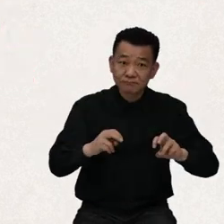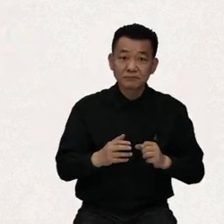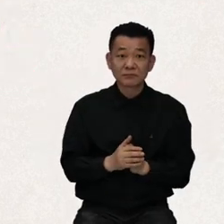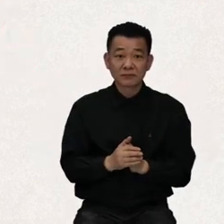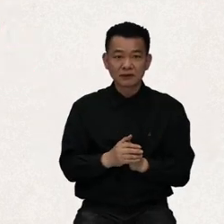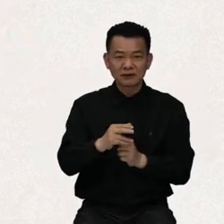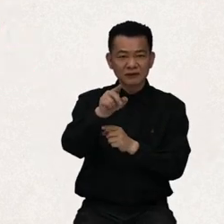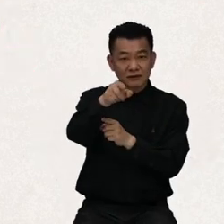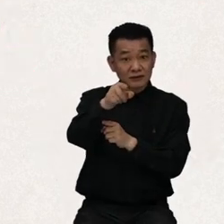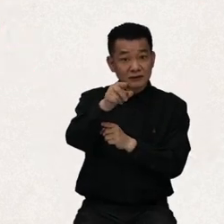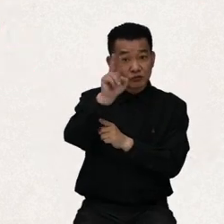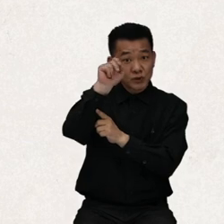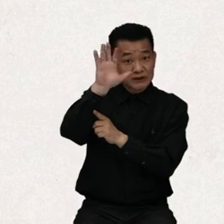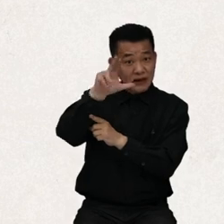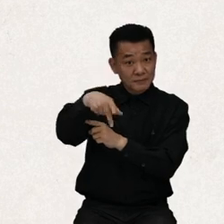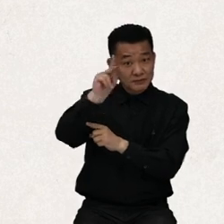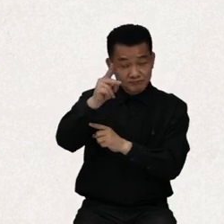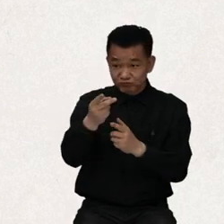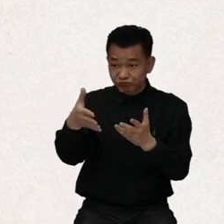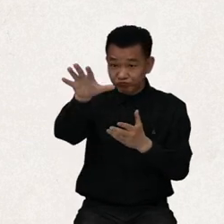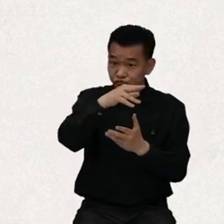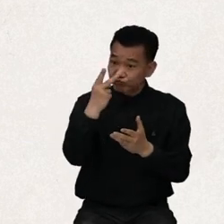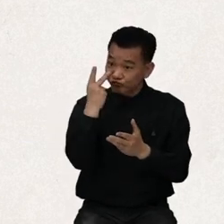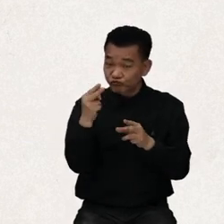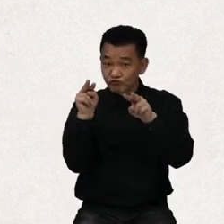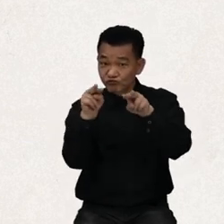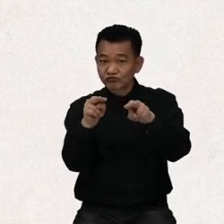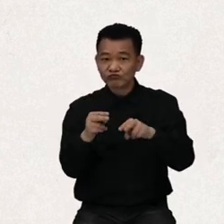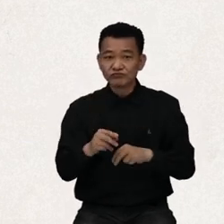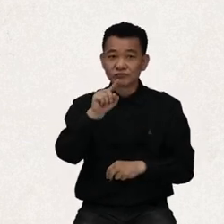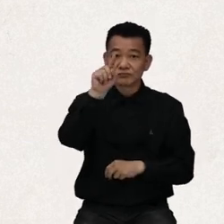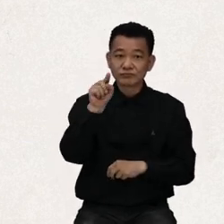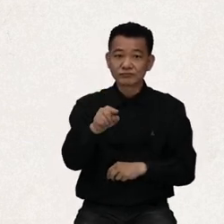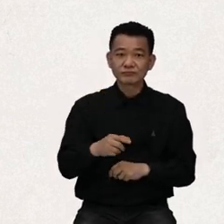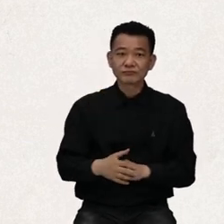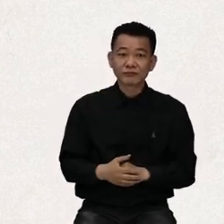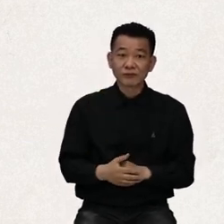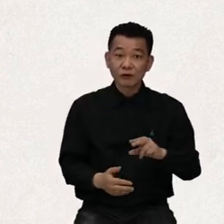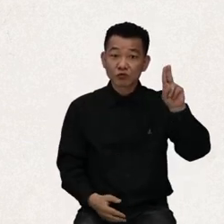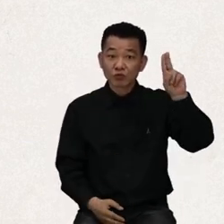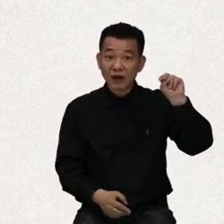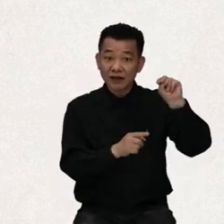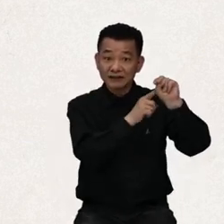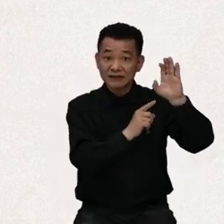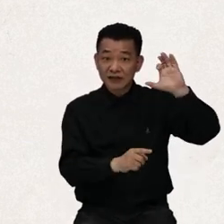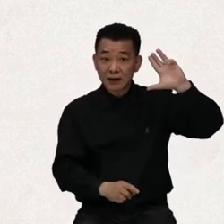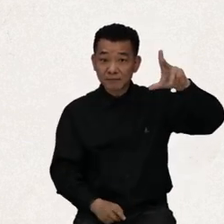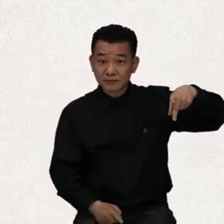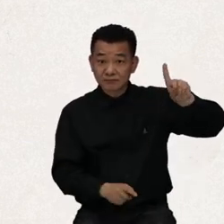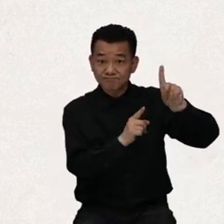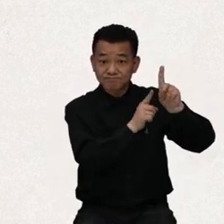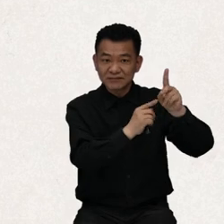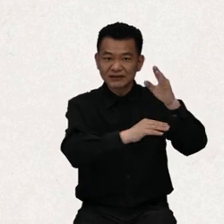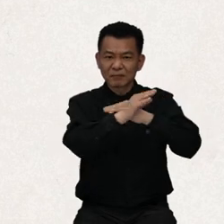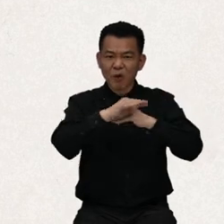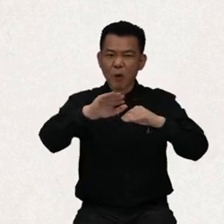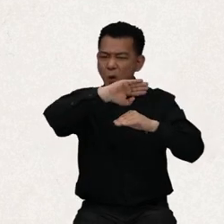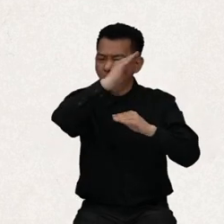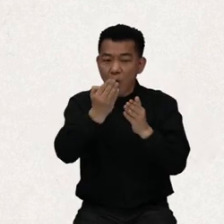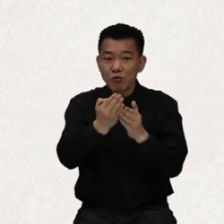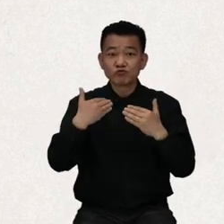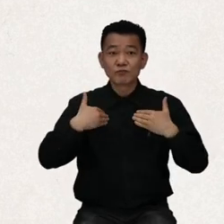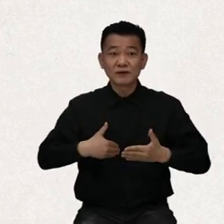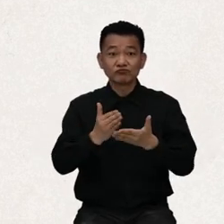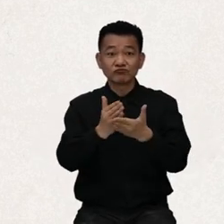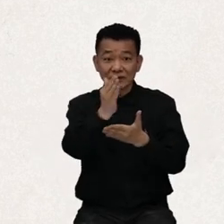Alright, let's find out about the purpose of the Convention. The UN CRPD was created to promote,